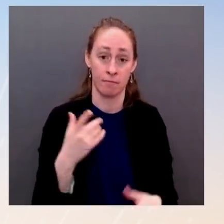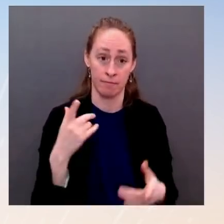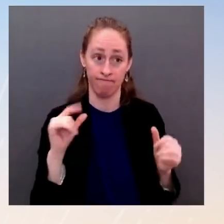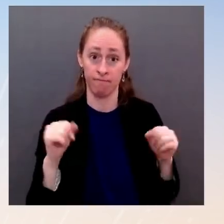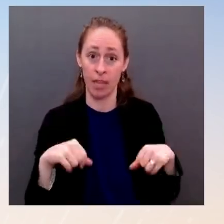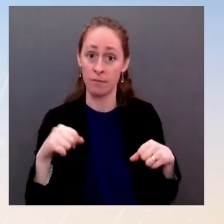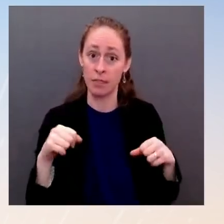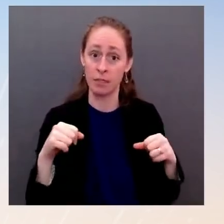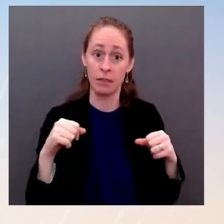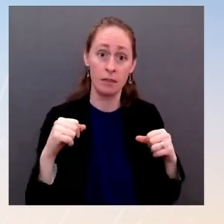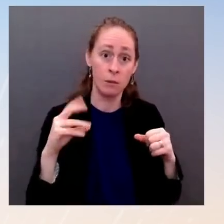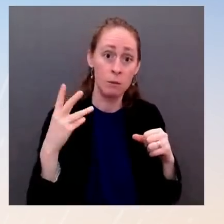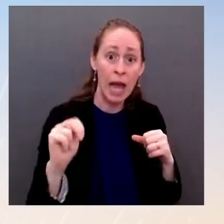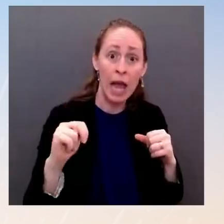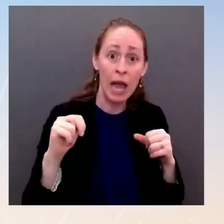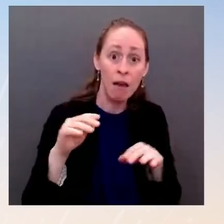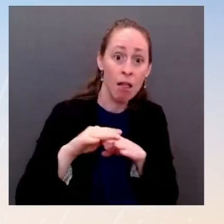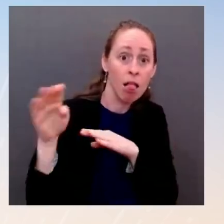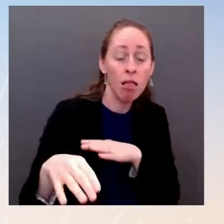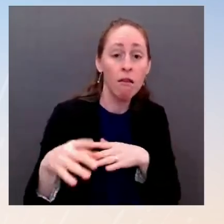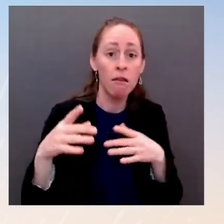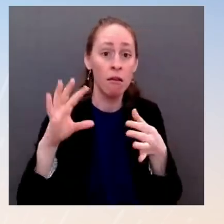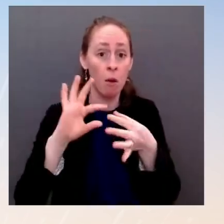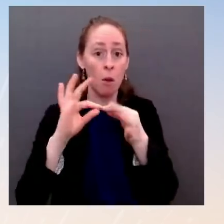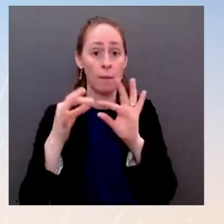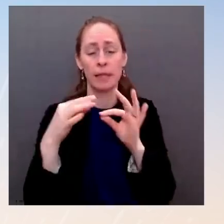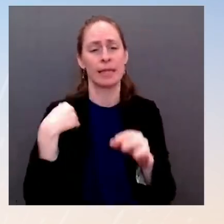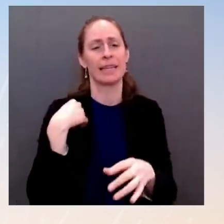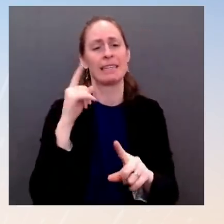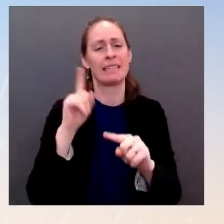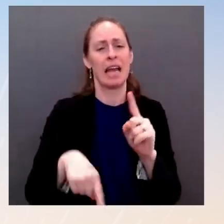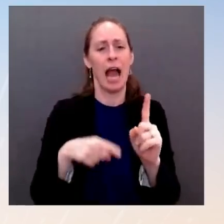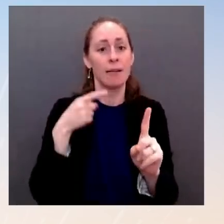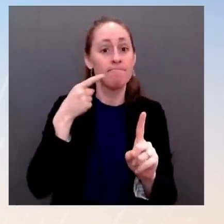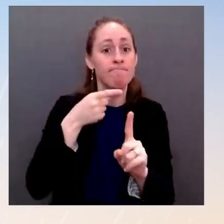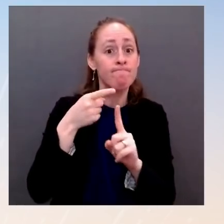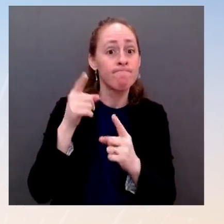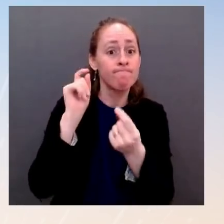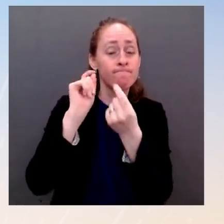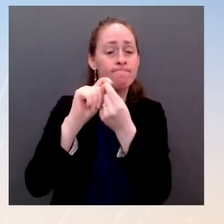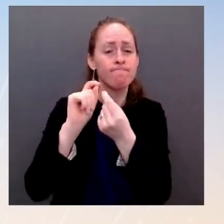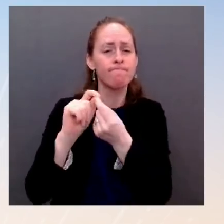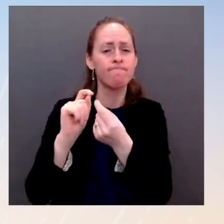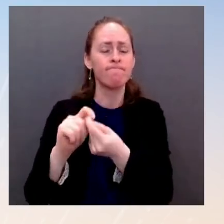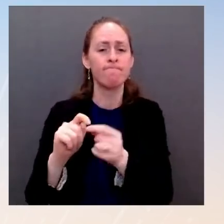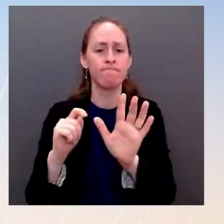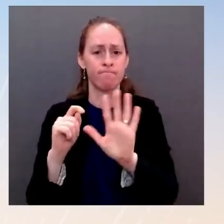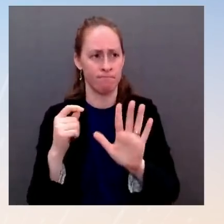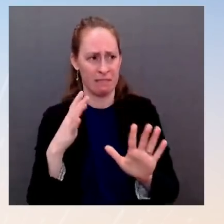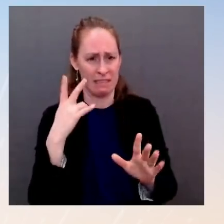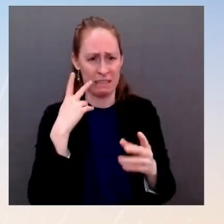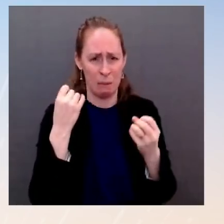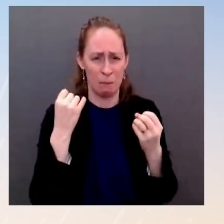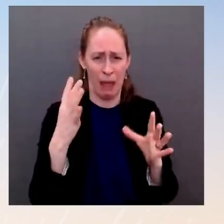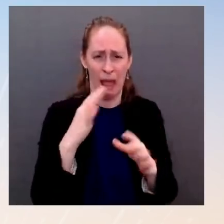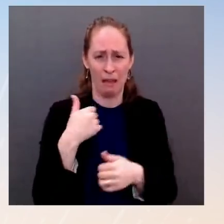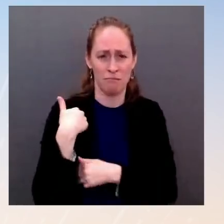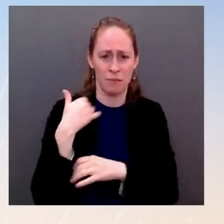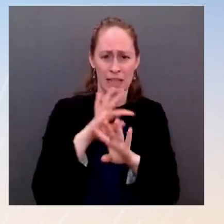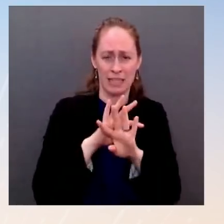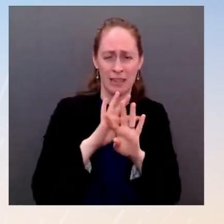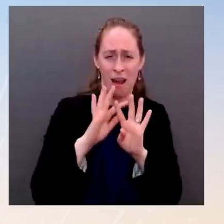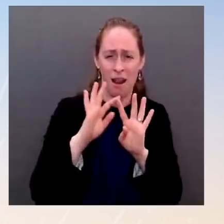at the disposition of forces in both Belarus and in Russia, on the other side of the Ukrainian border, from the north, from the east,